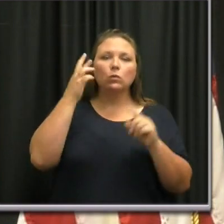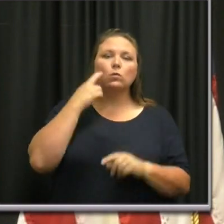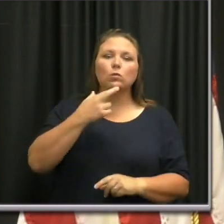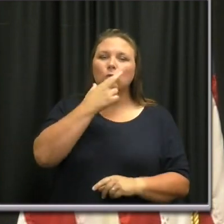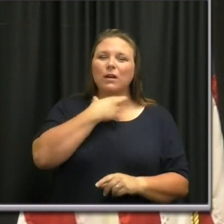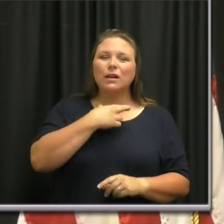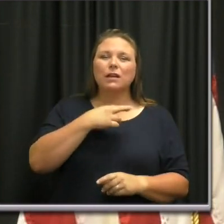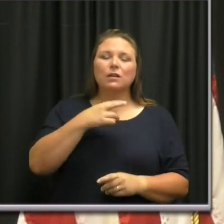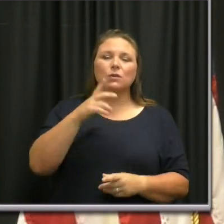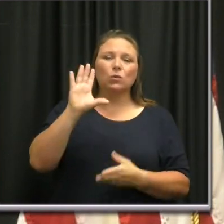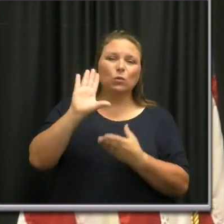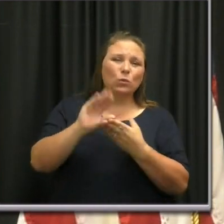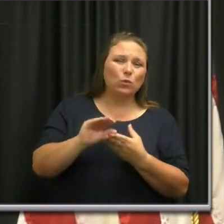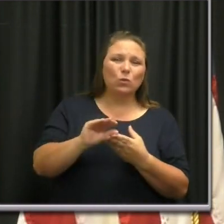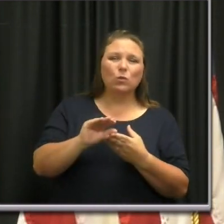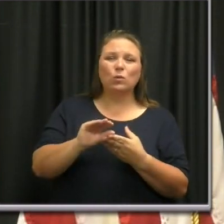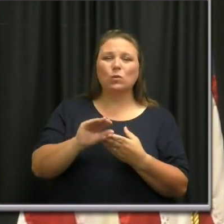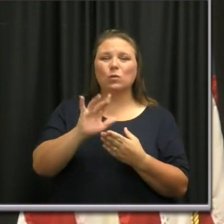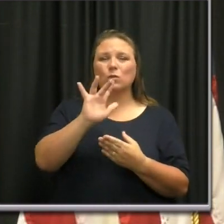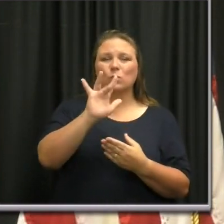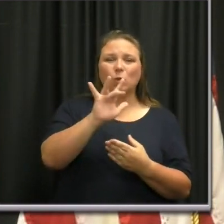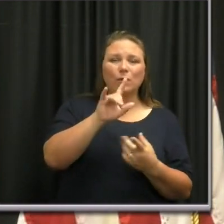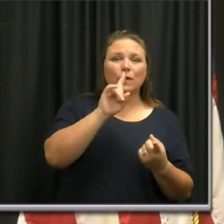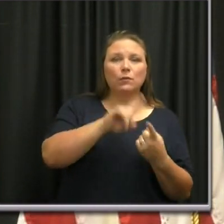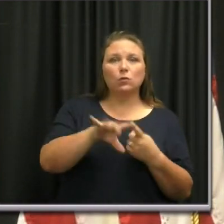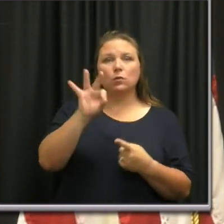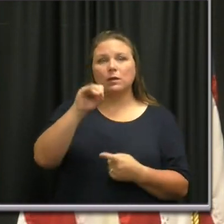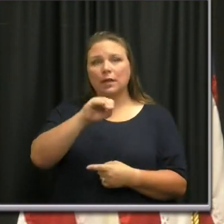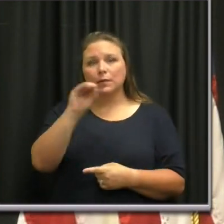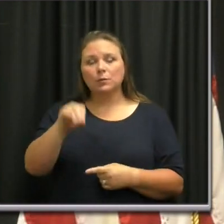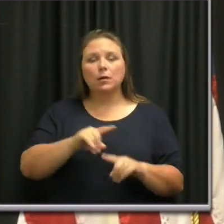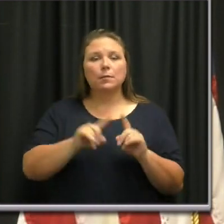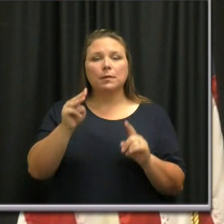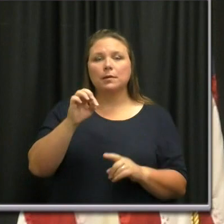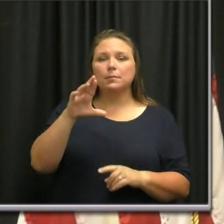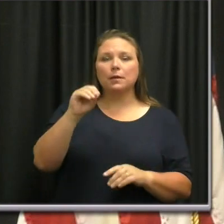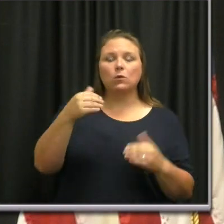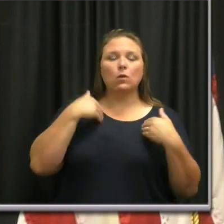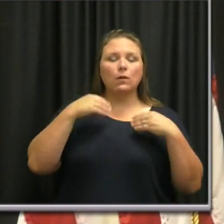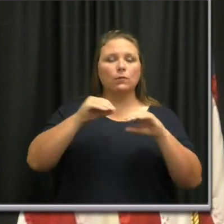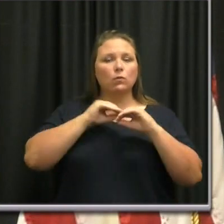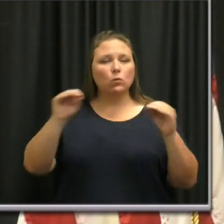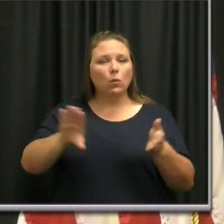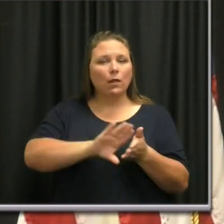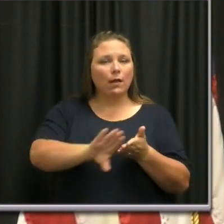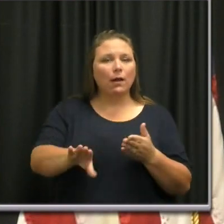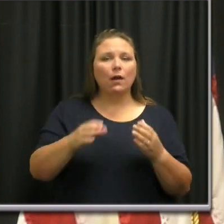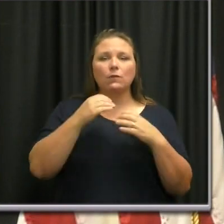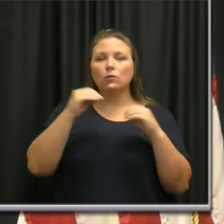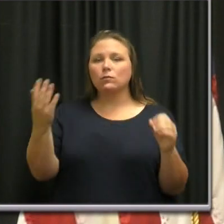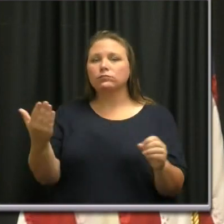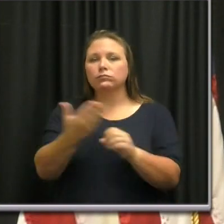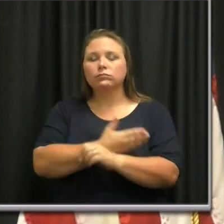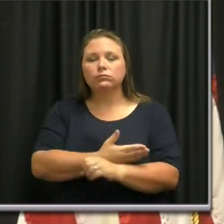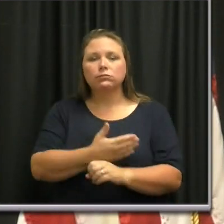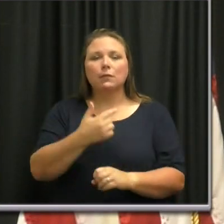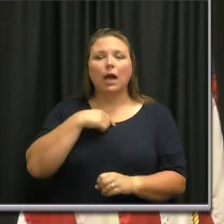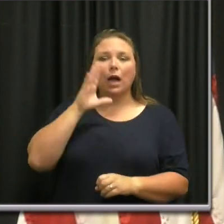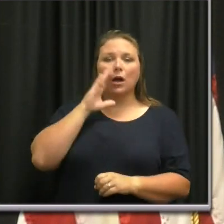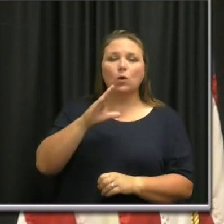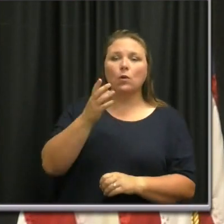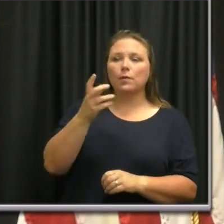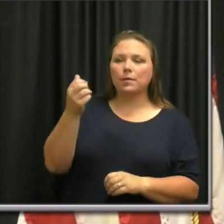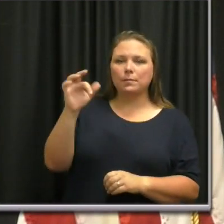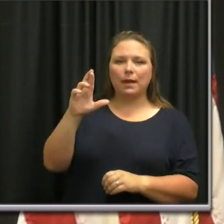down 25 to 90%. And of course, Metro has no furloughs, no layoffs. And I know that the mayor would not